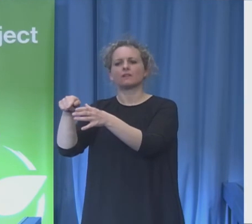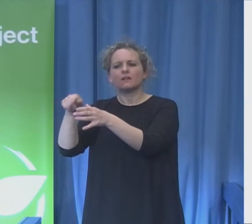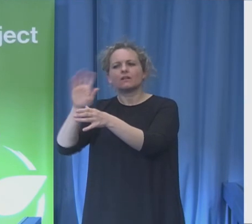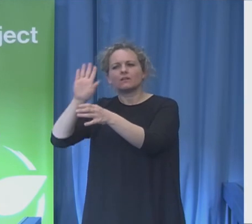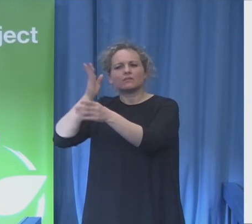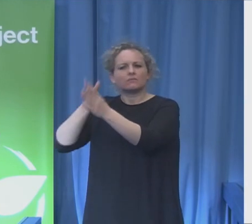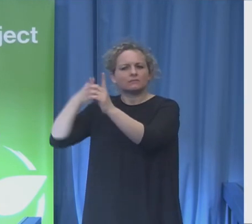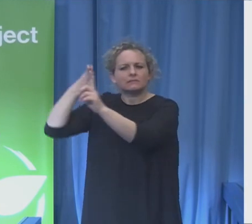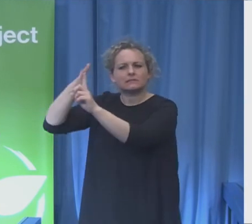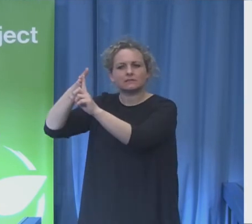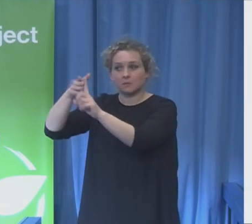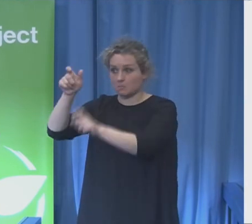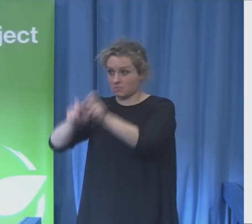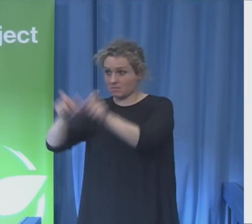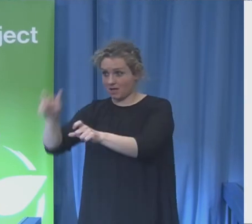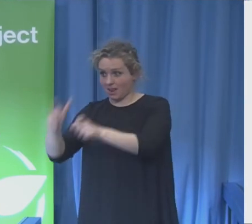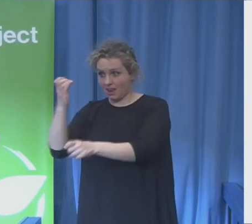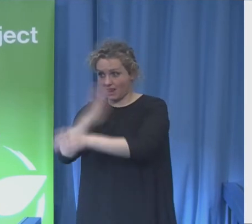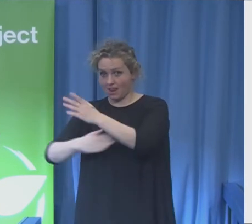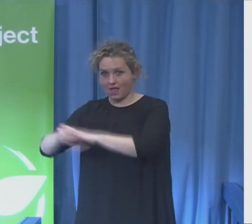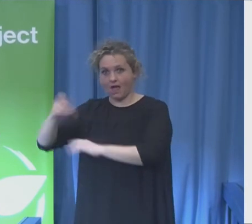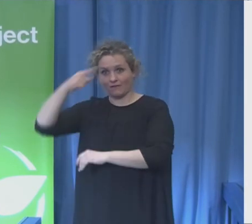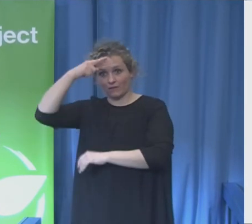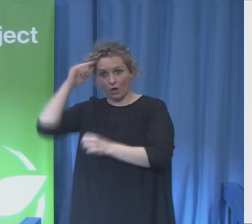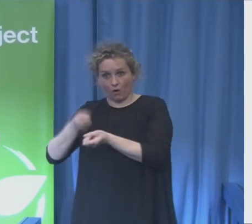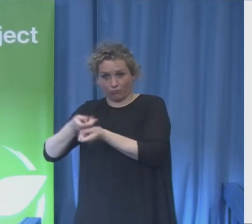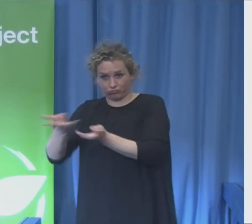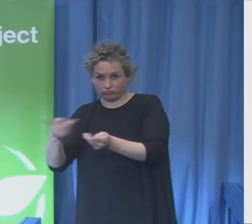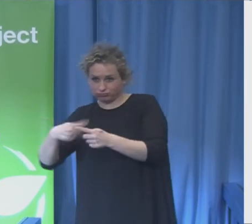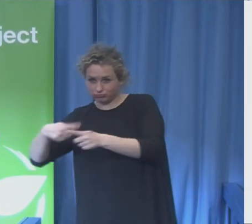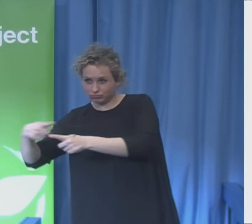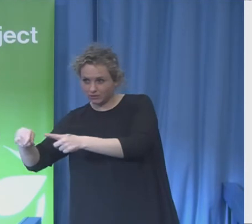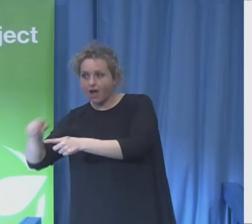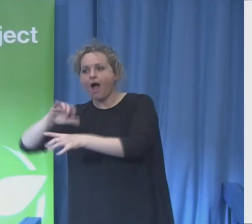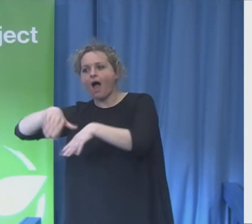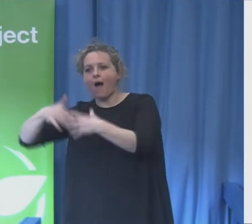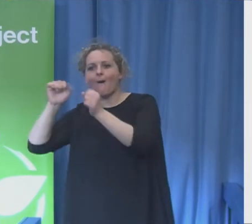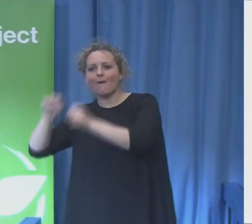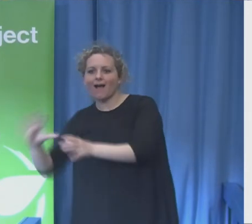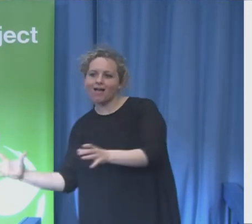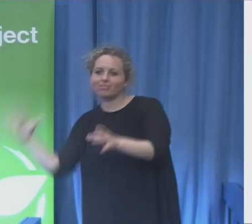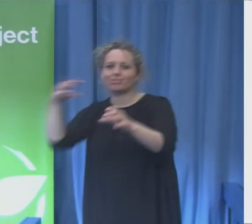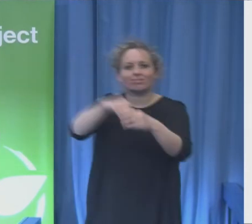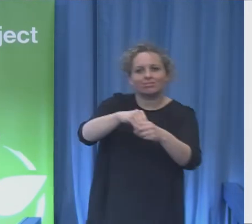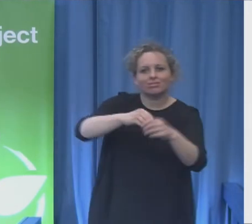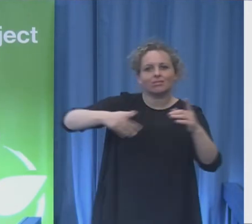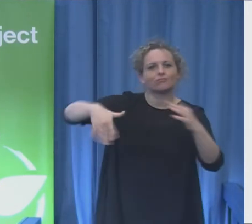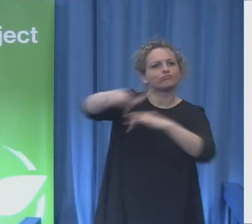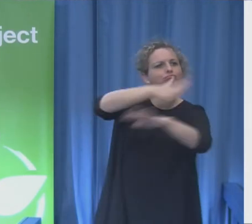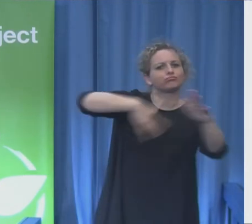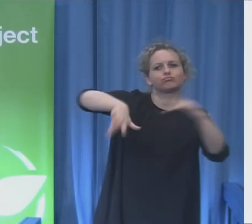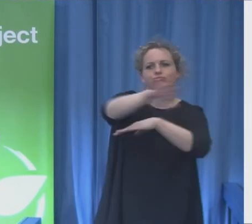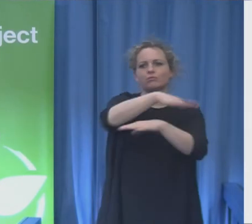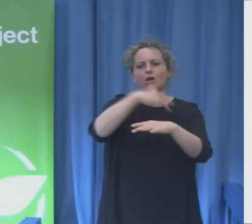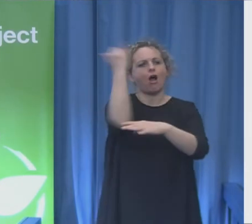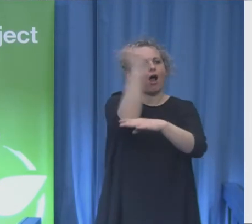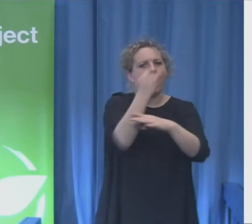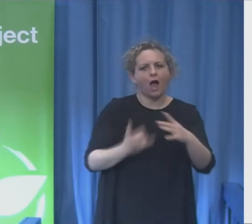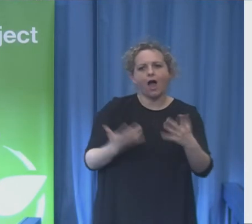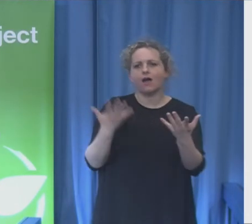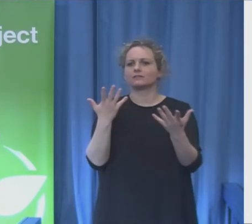way to come into society, to learn skills, to be an artist, and to be a valuable member of society.